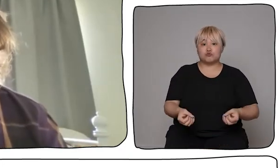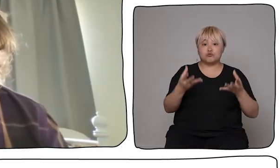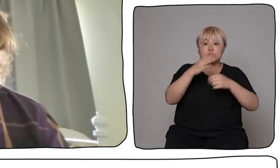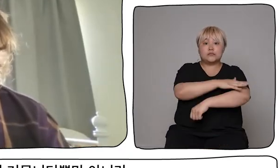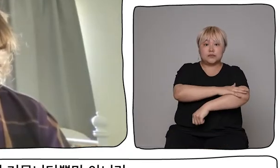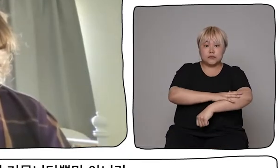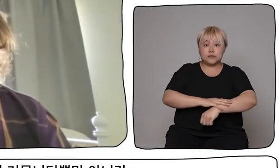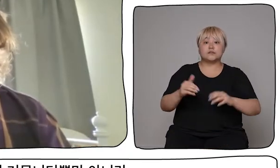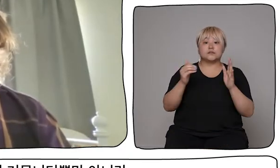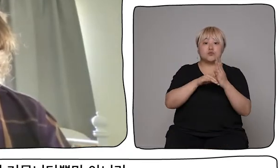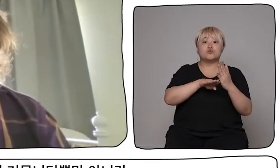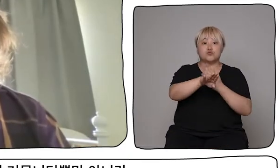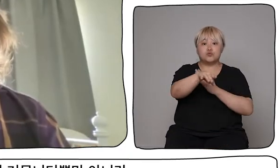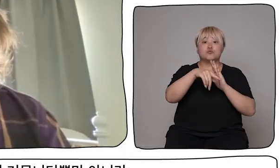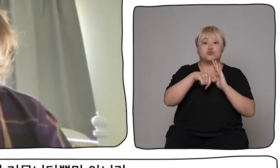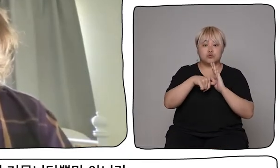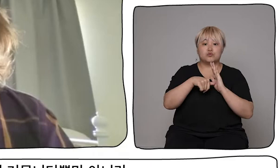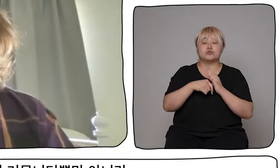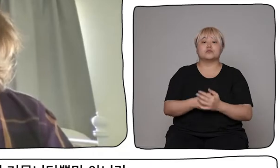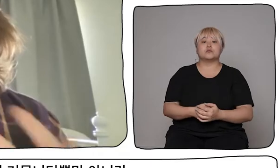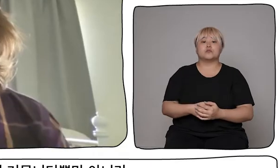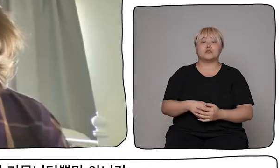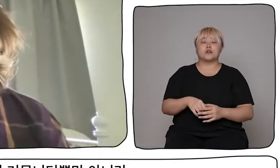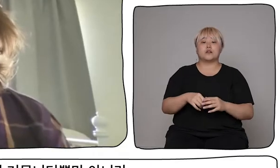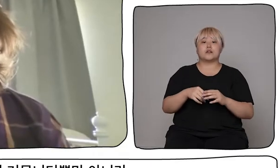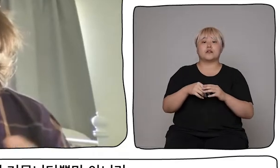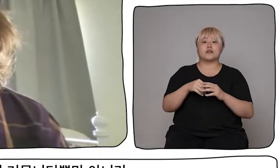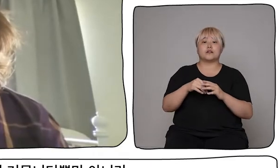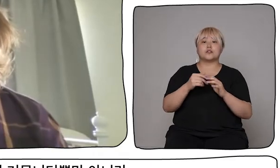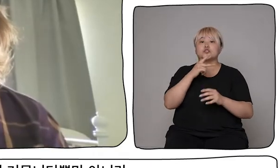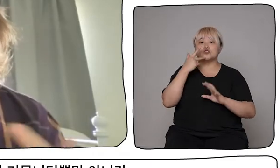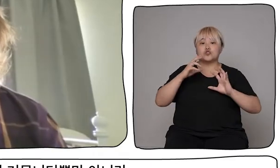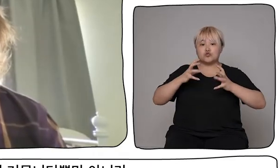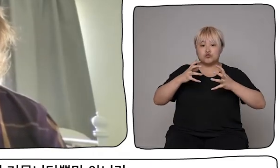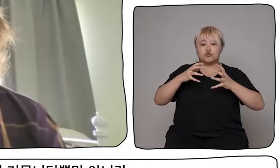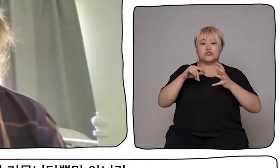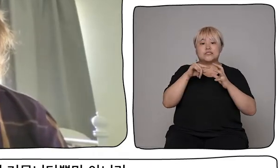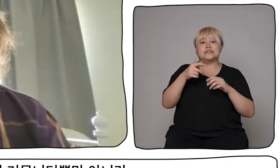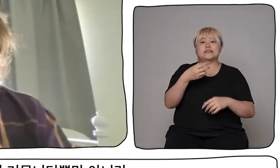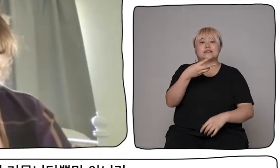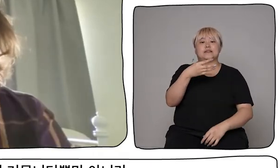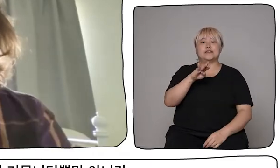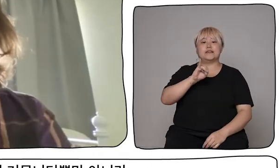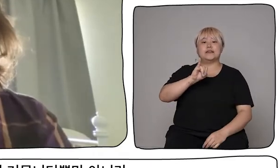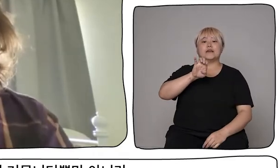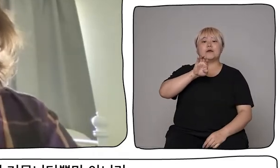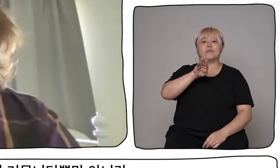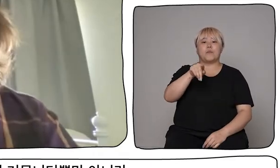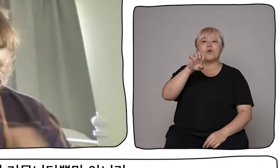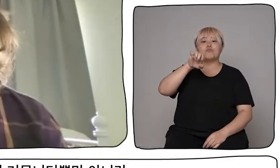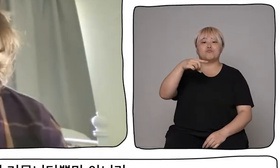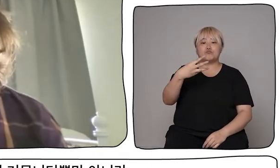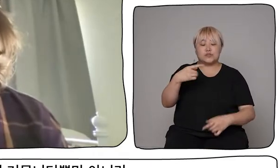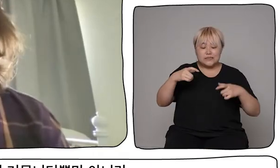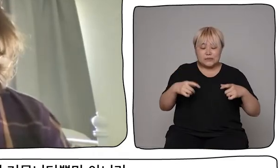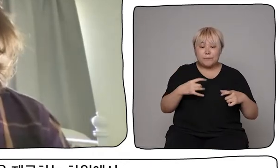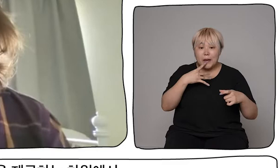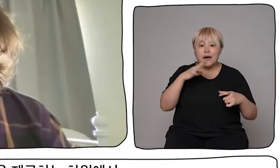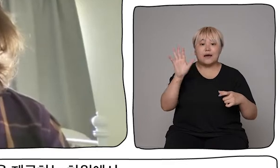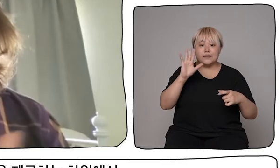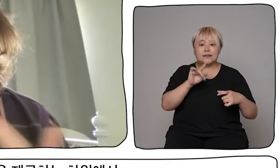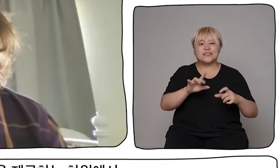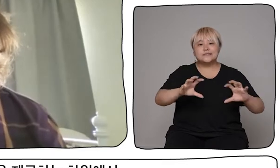so much, we managed to not only reach people in our local community in Liverpool, northwest of England, but all around the world.